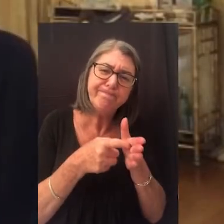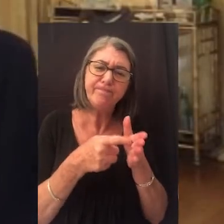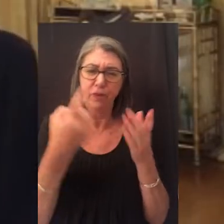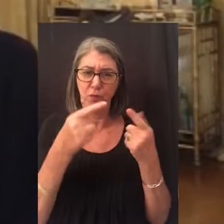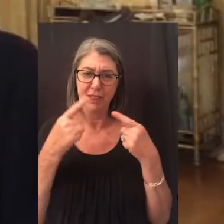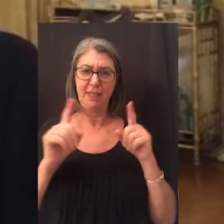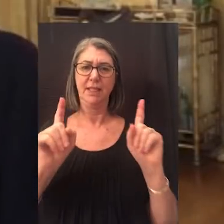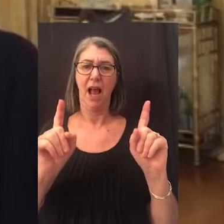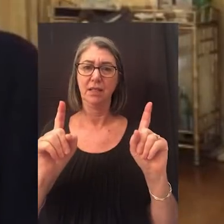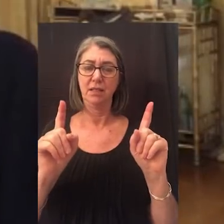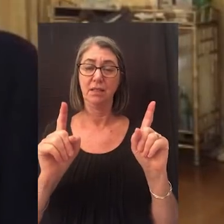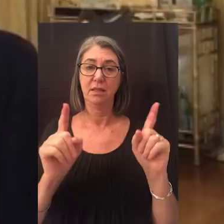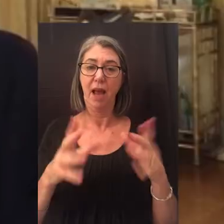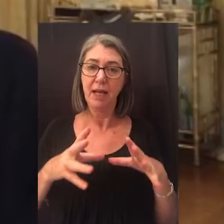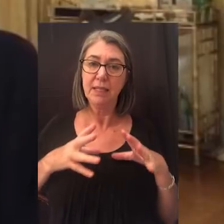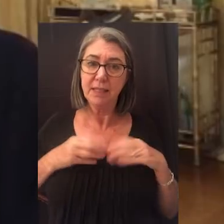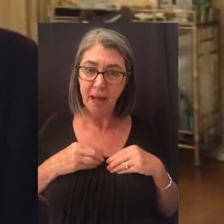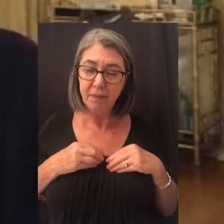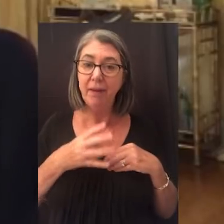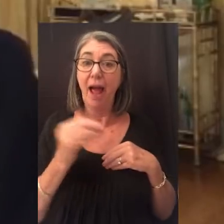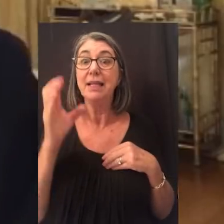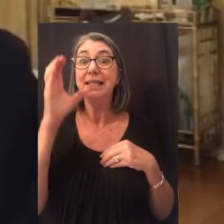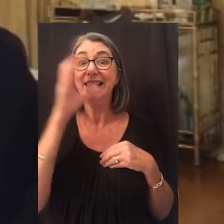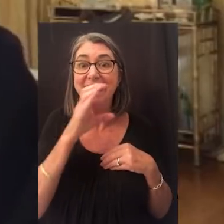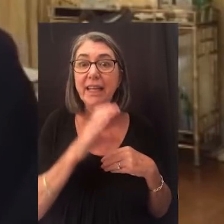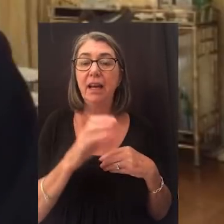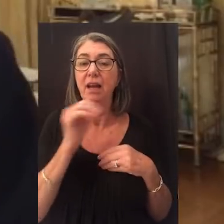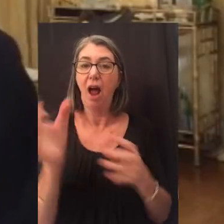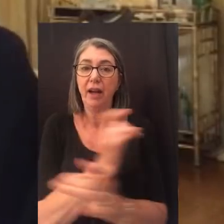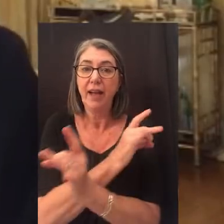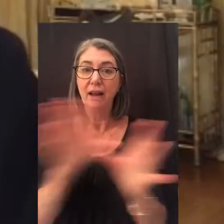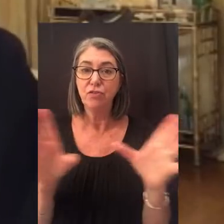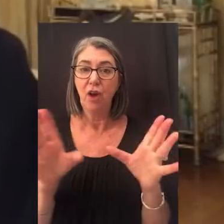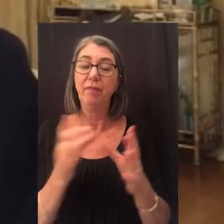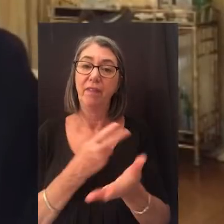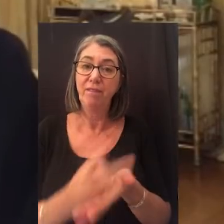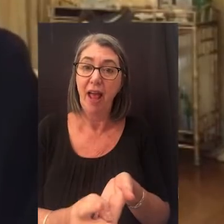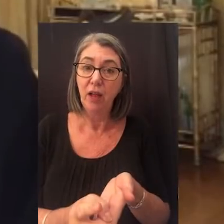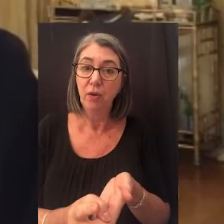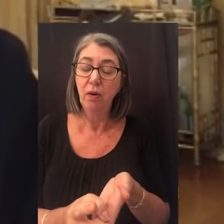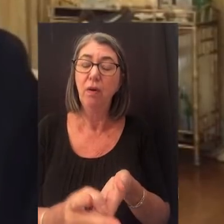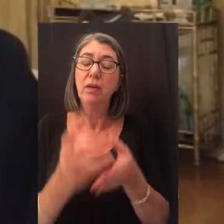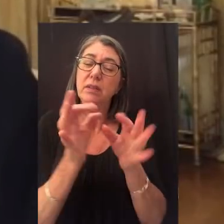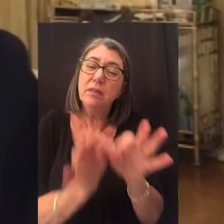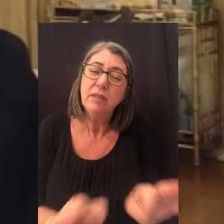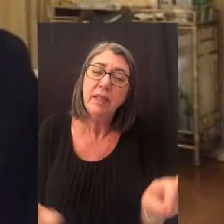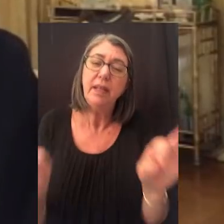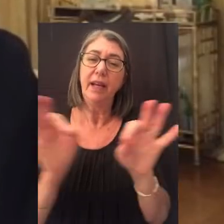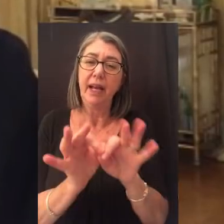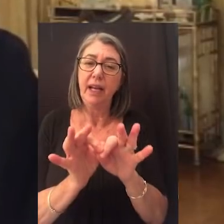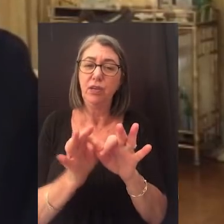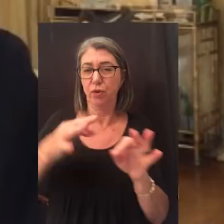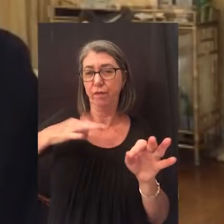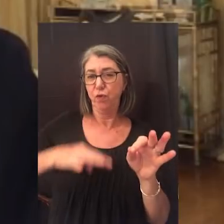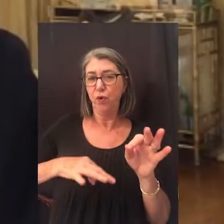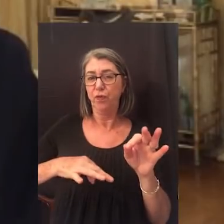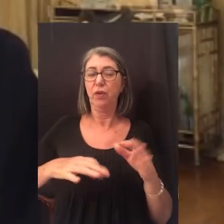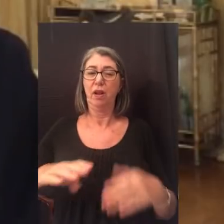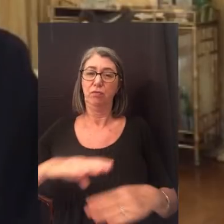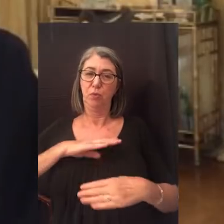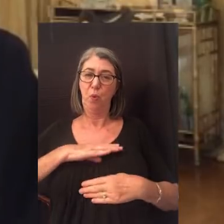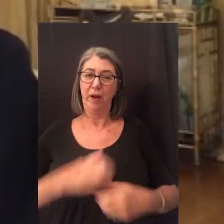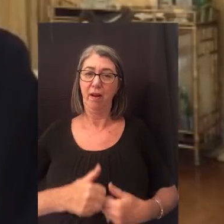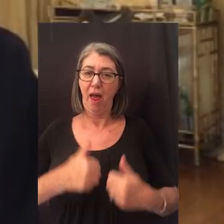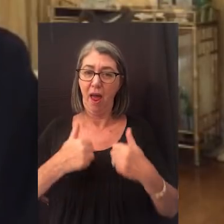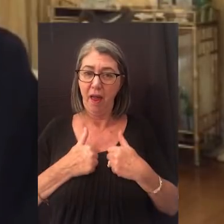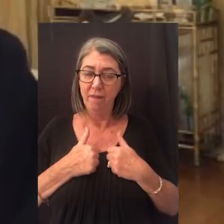success. Accepting and even seeking non-catastrophic failure is key to a fruitful and rewarding